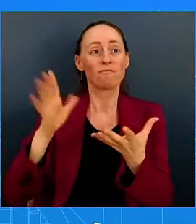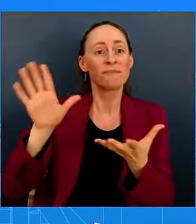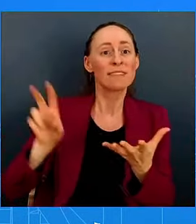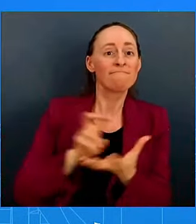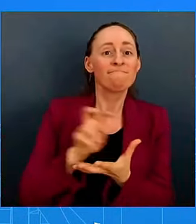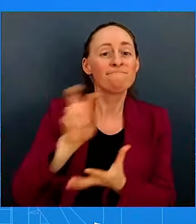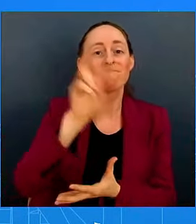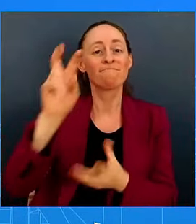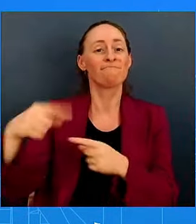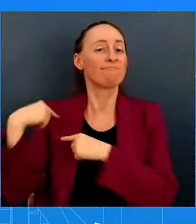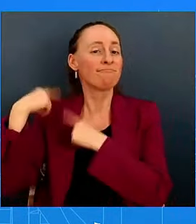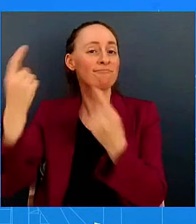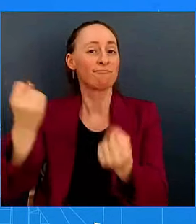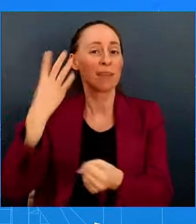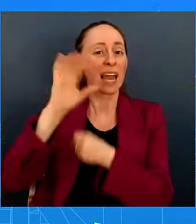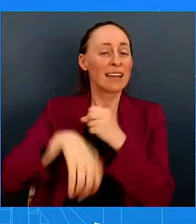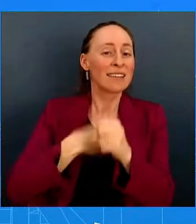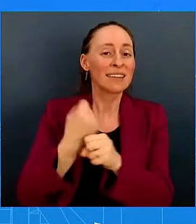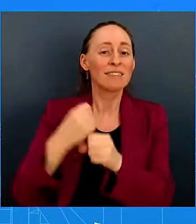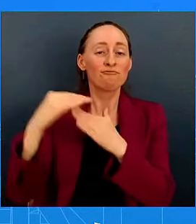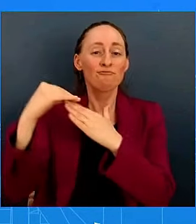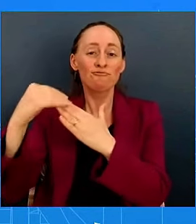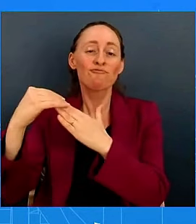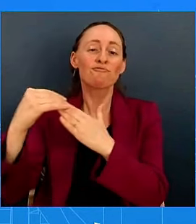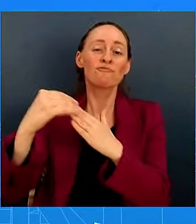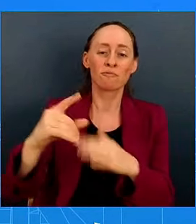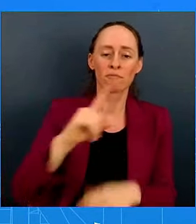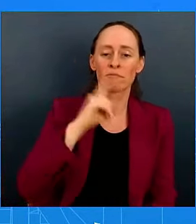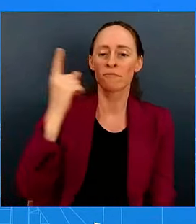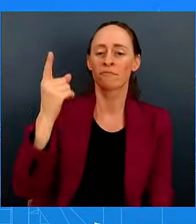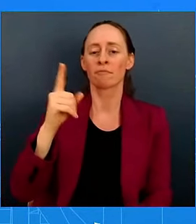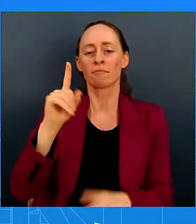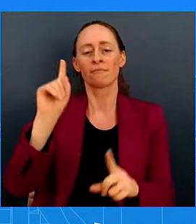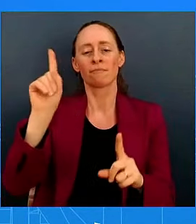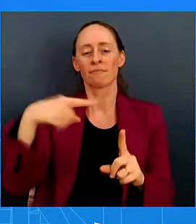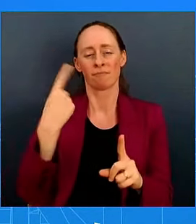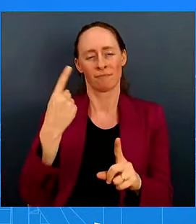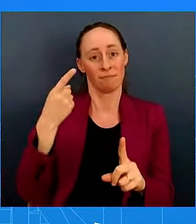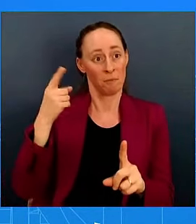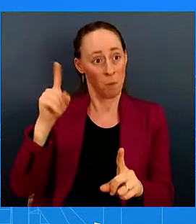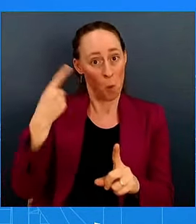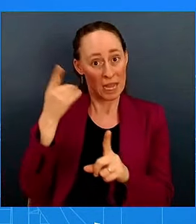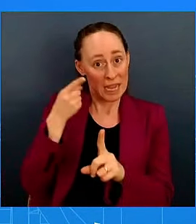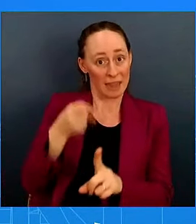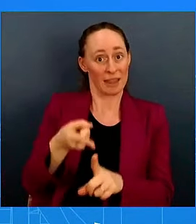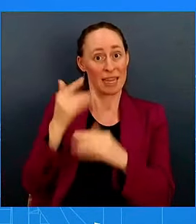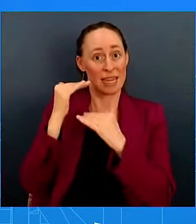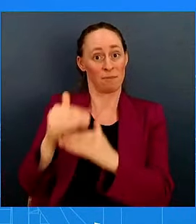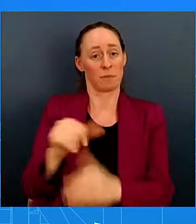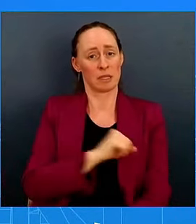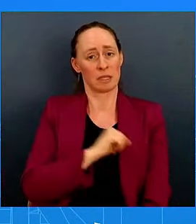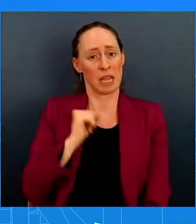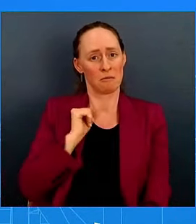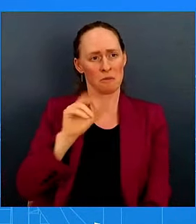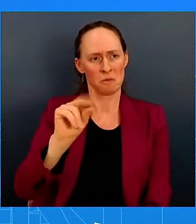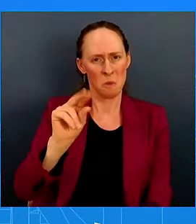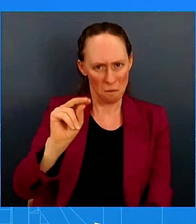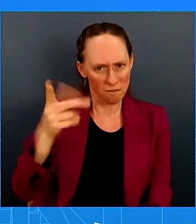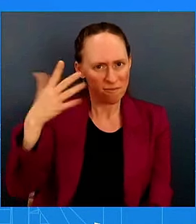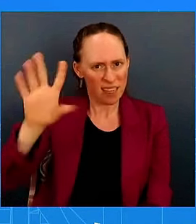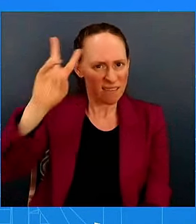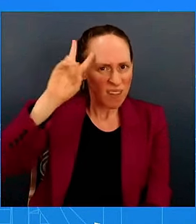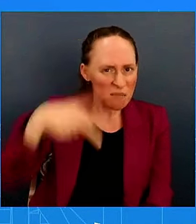not just throughout his Senate career, as you just stated, as VP, as president. You think about